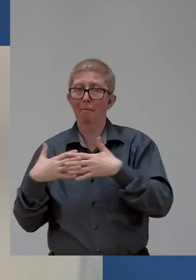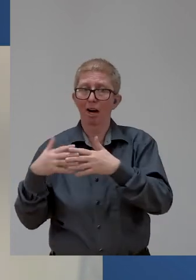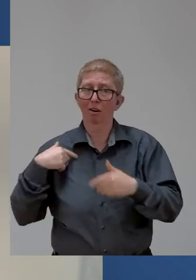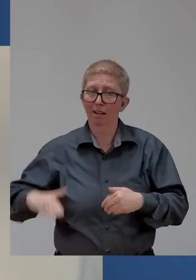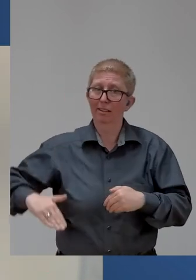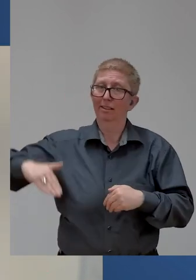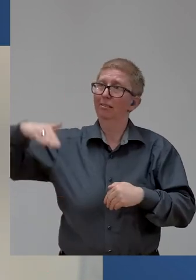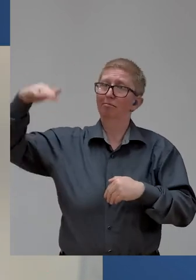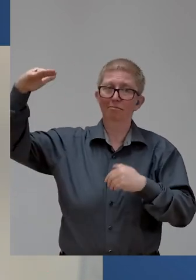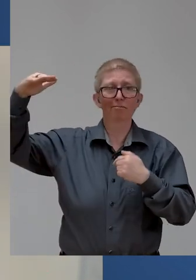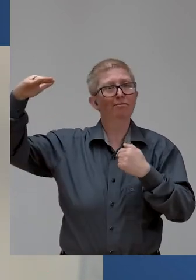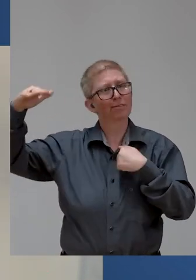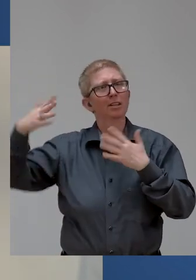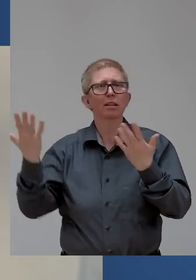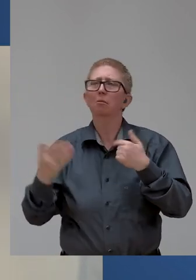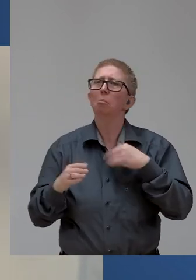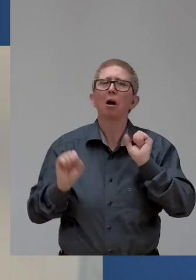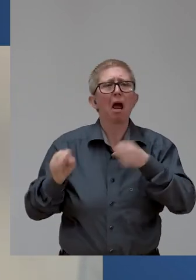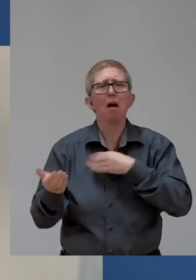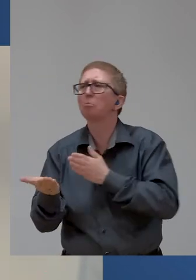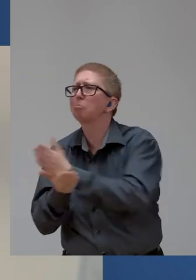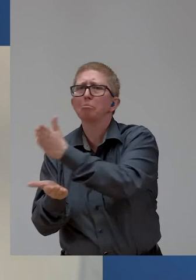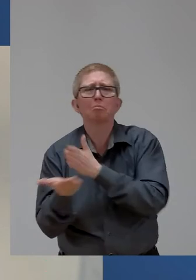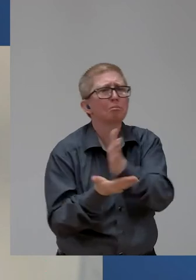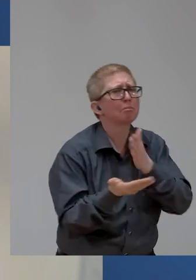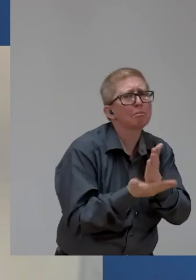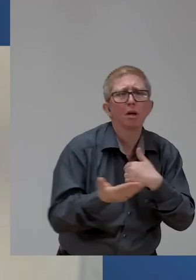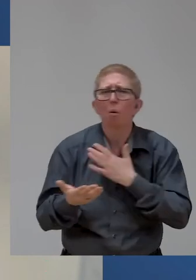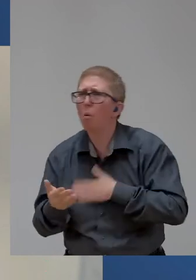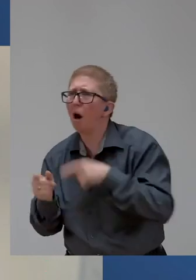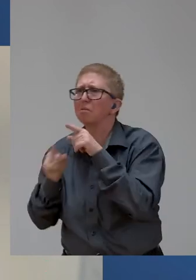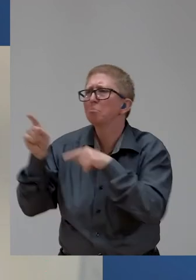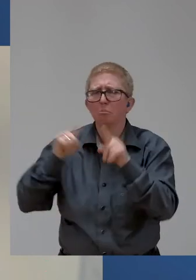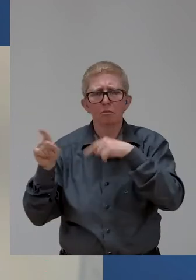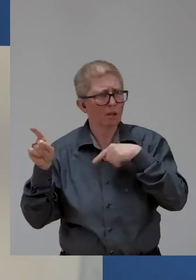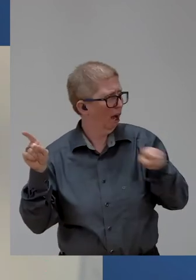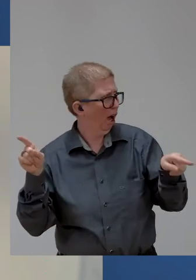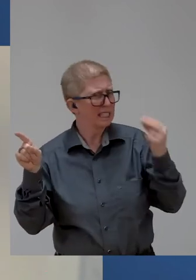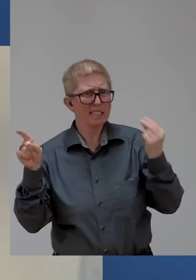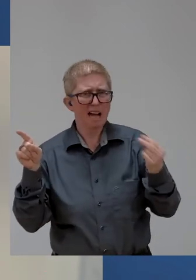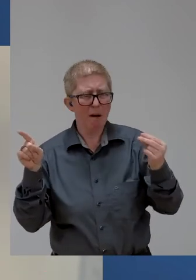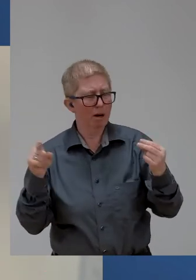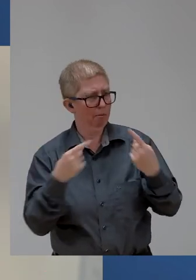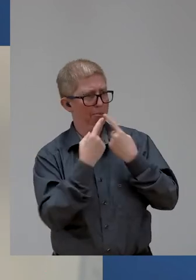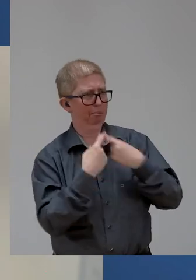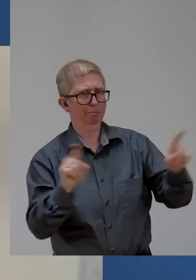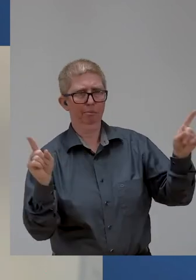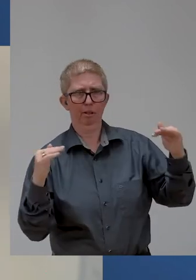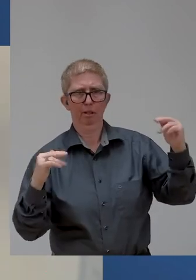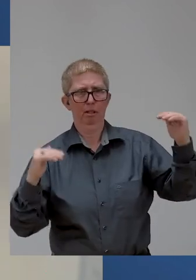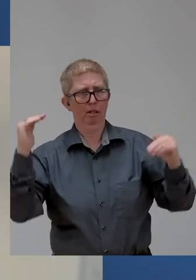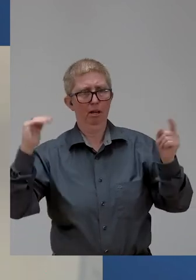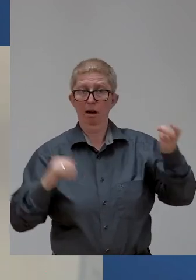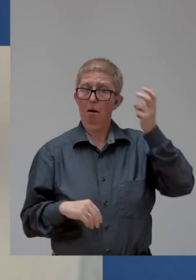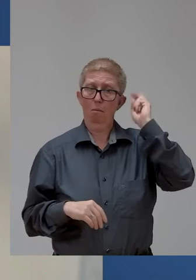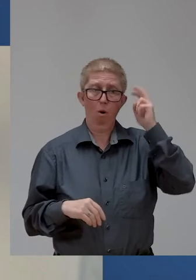any career I wanted. To me, it was especially unfathomable what my friend in Montenegro said because I was terrible at math